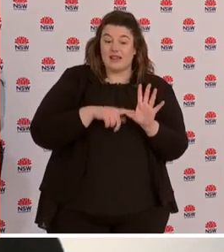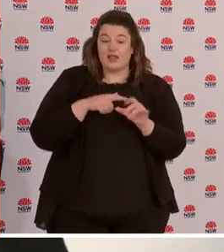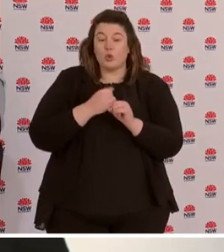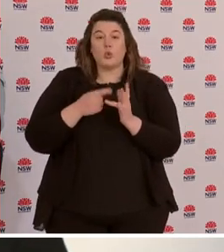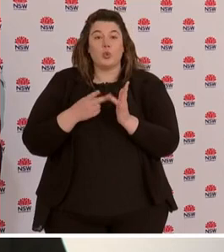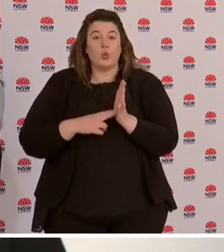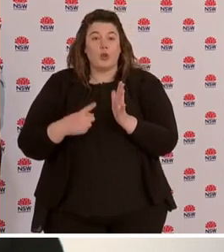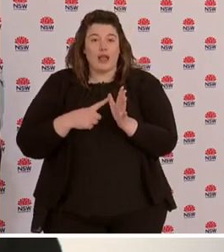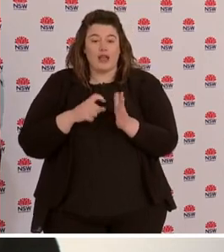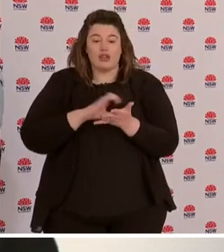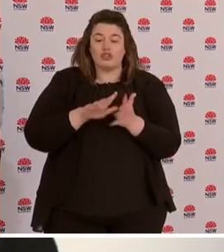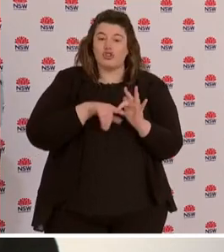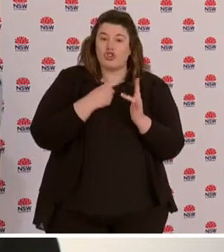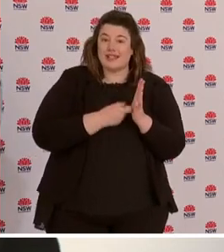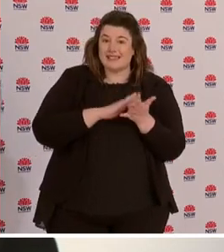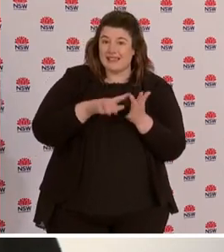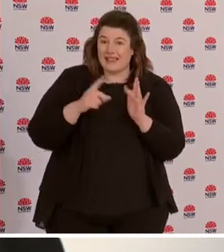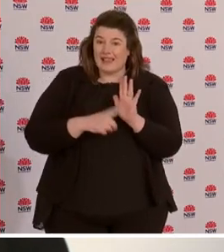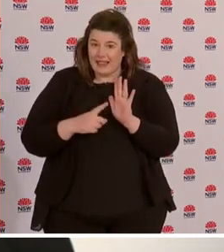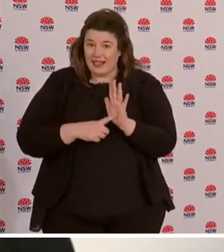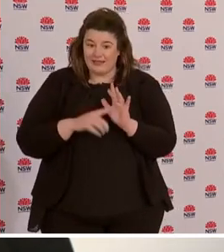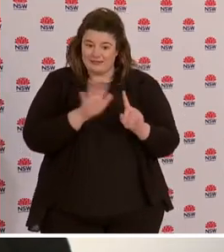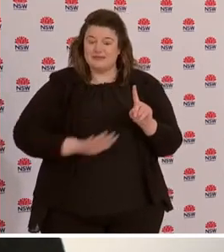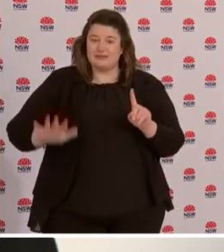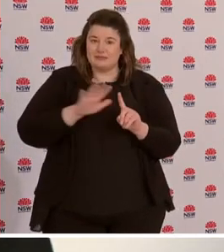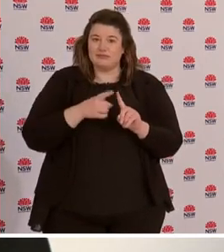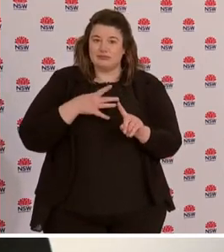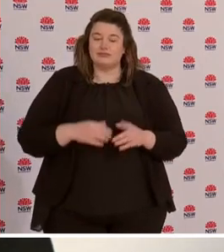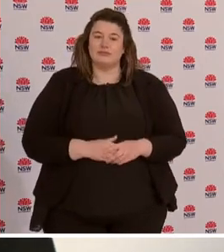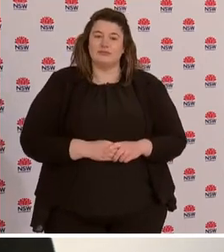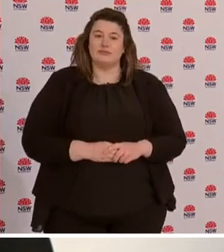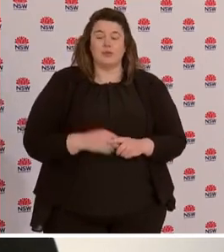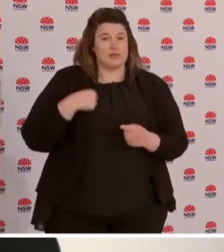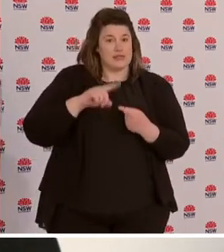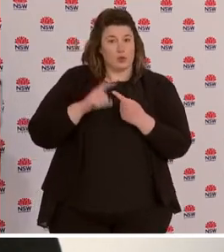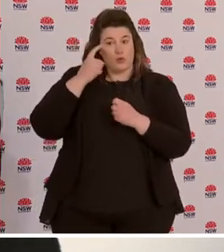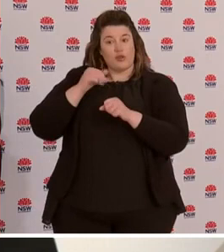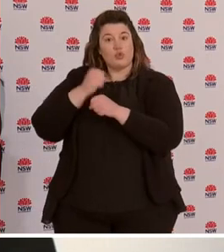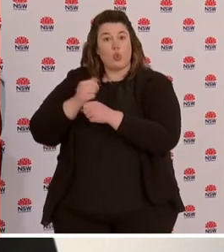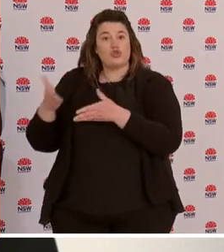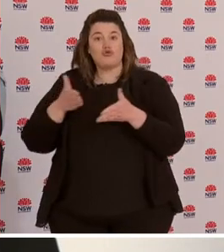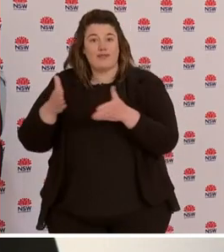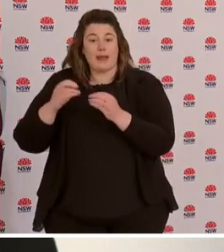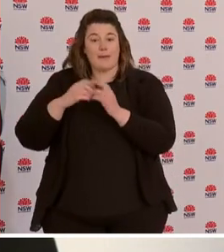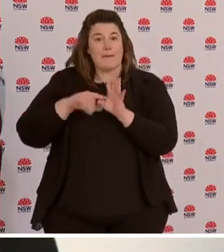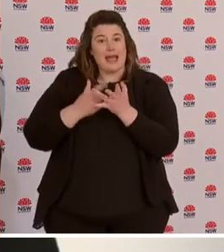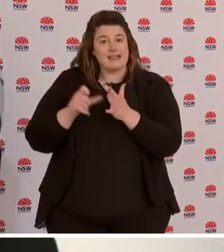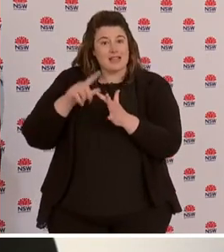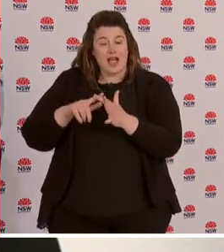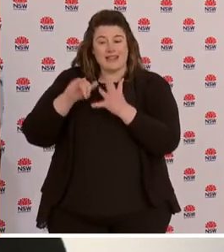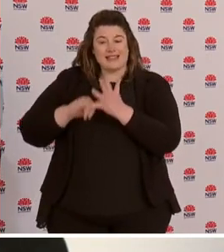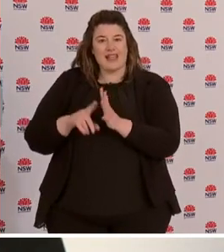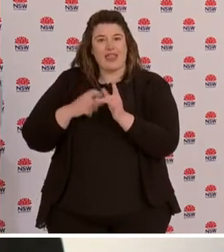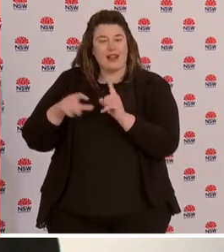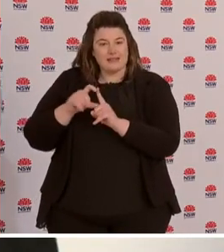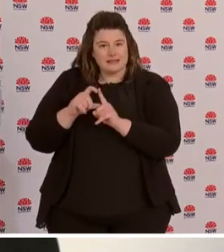in Campbelltown, particularly Bardia. In southeast Sydney, we're still worried about George's River, Bayside, Sutherland, Waverley and